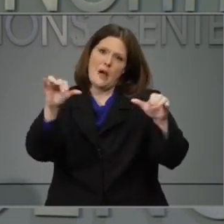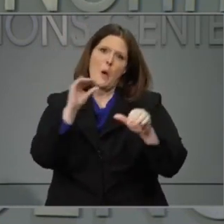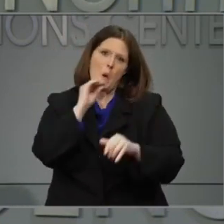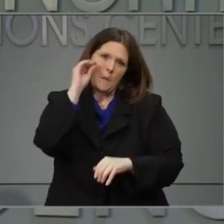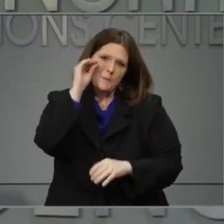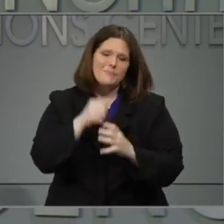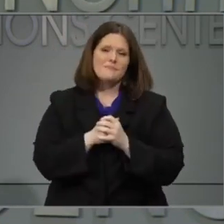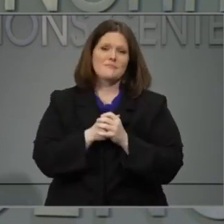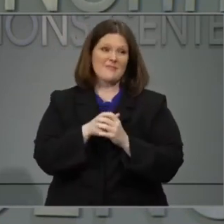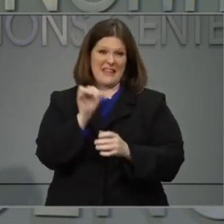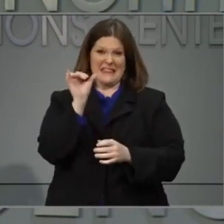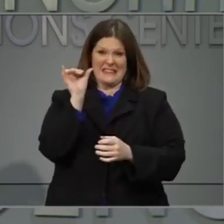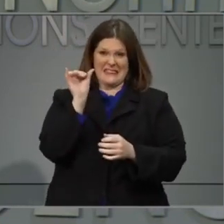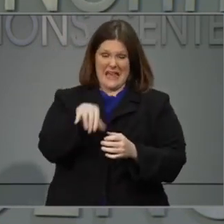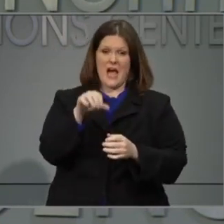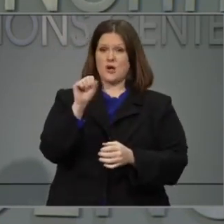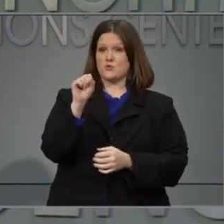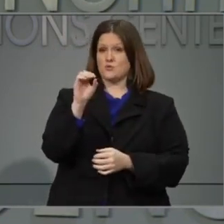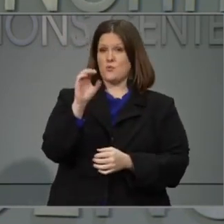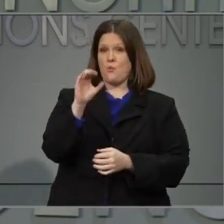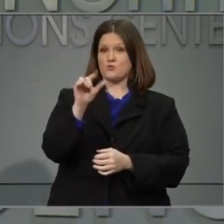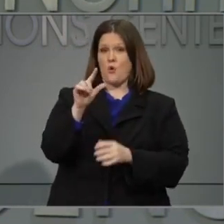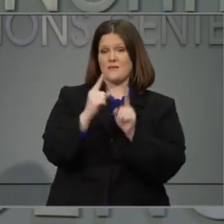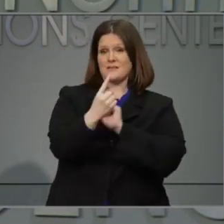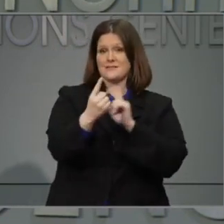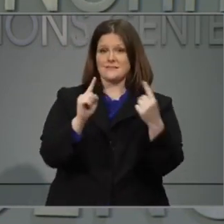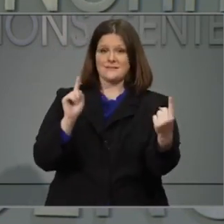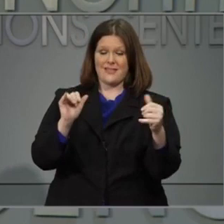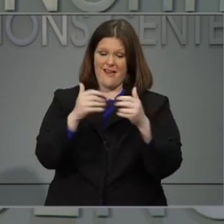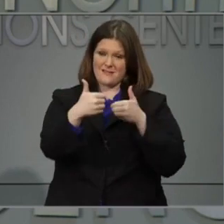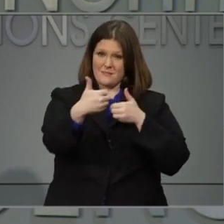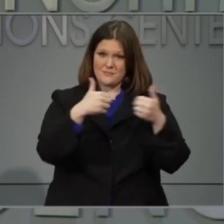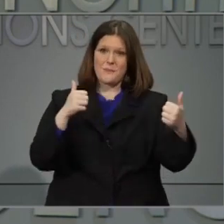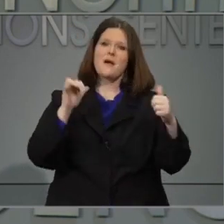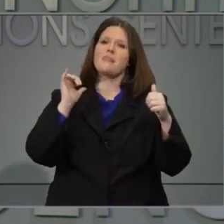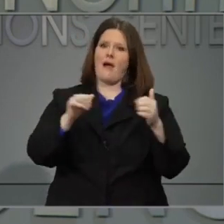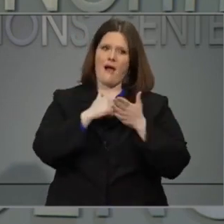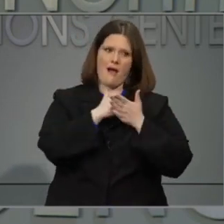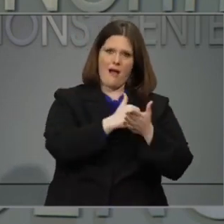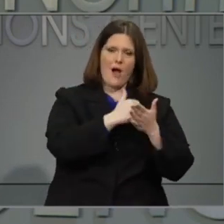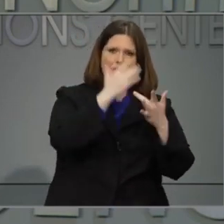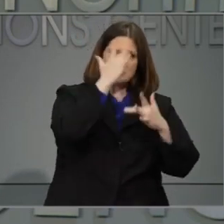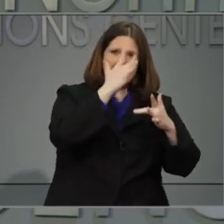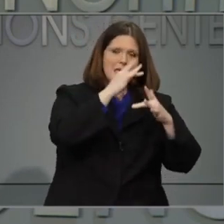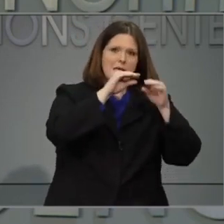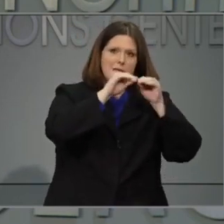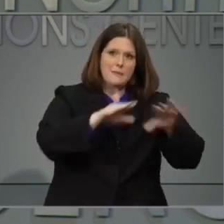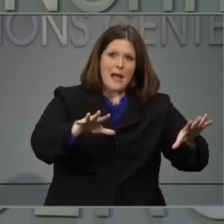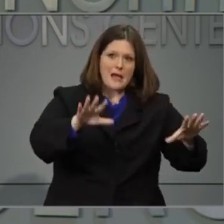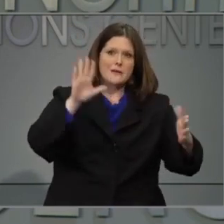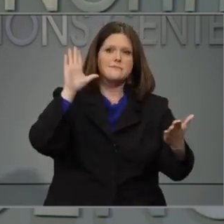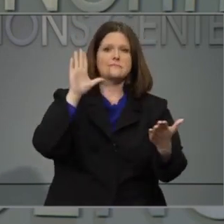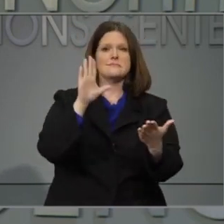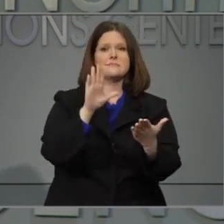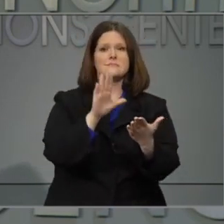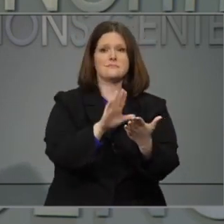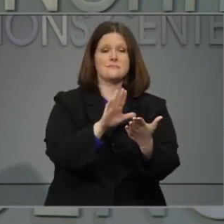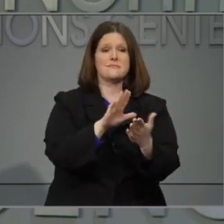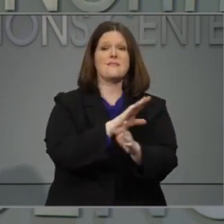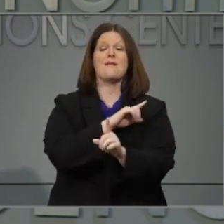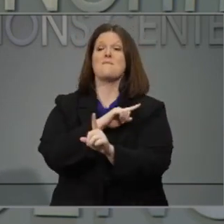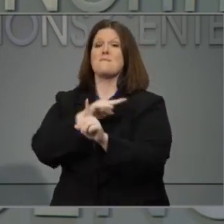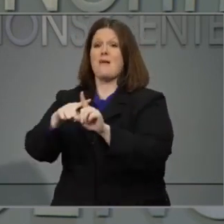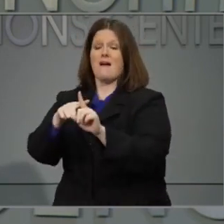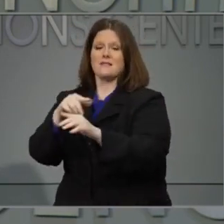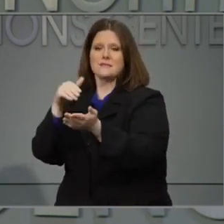distancing efforts are slowing the spread of the virus, giving our health care system time to ramp up capacity